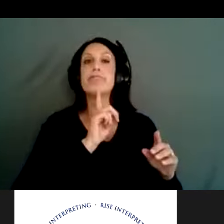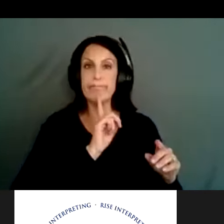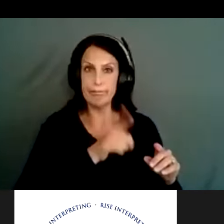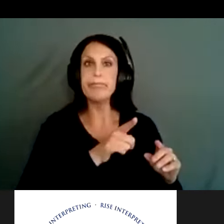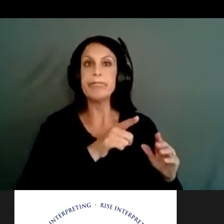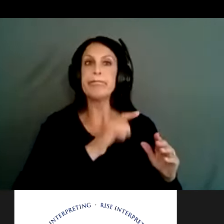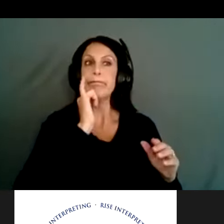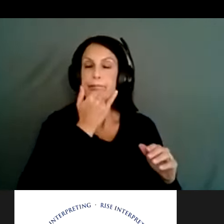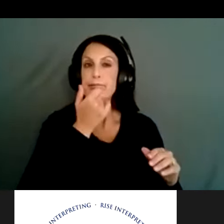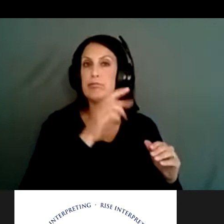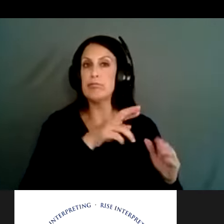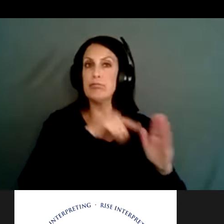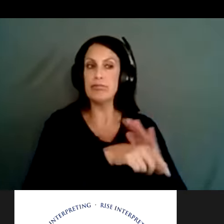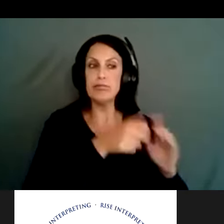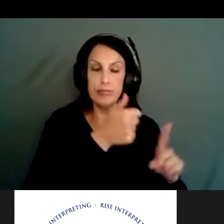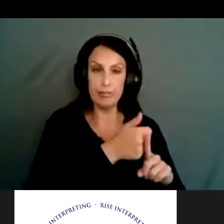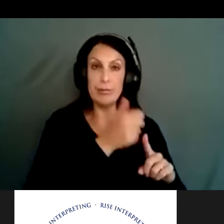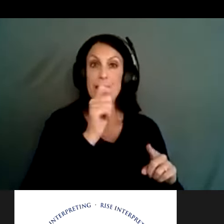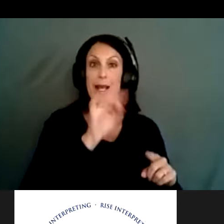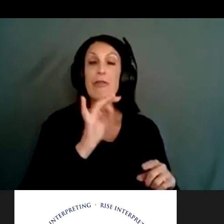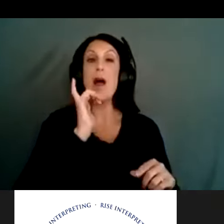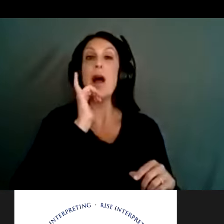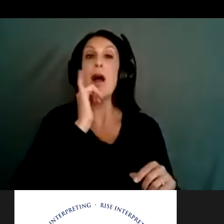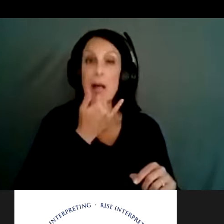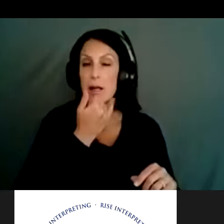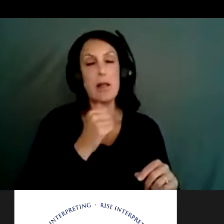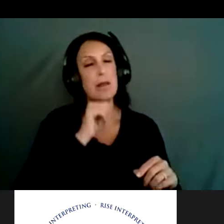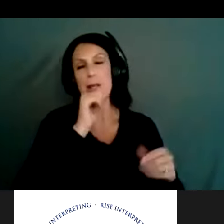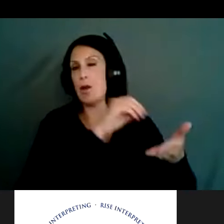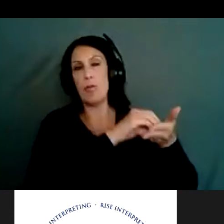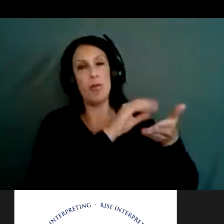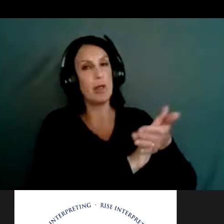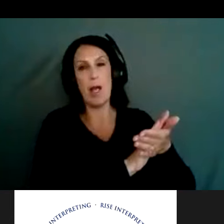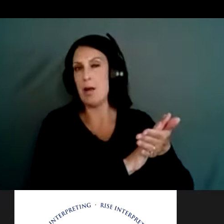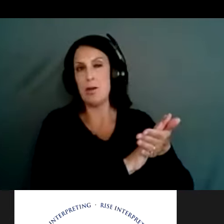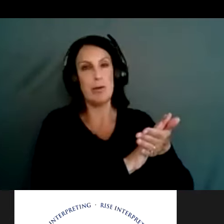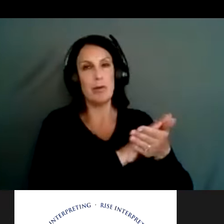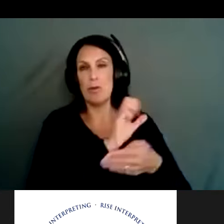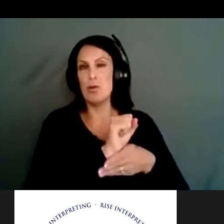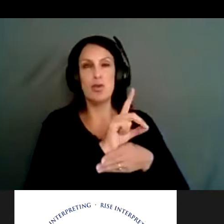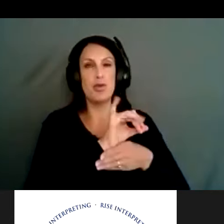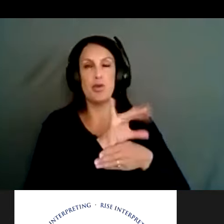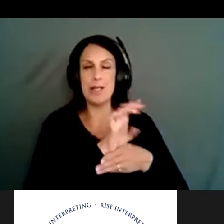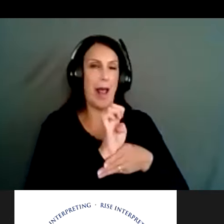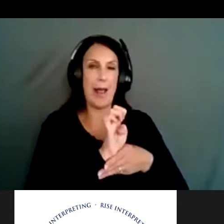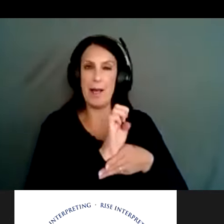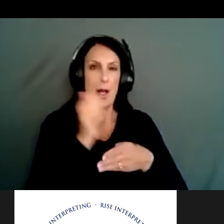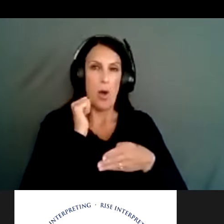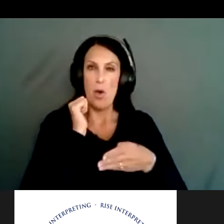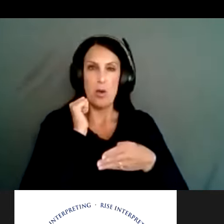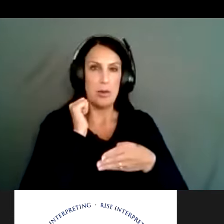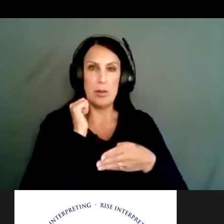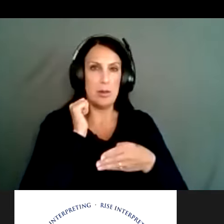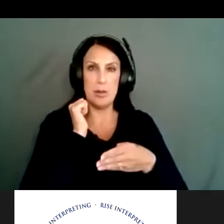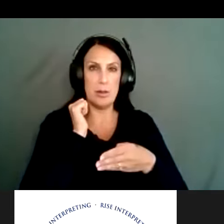they will not rule that as a suicide. It is more likely that a suicide doesn't get